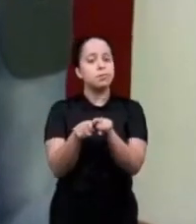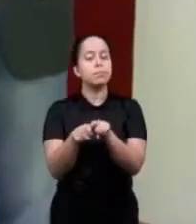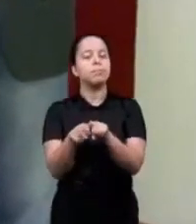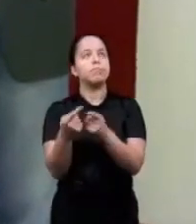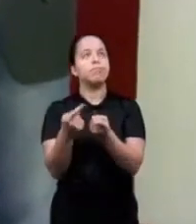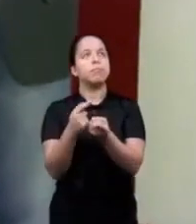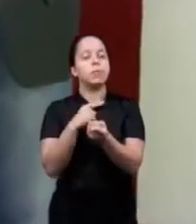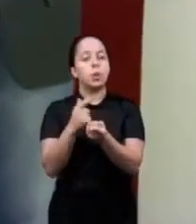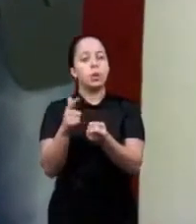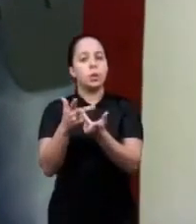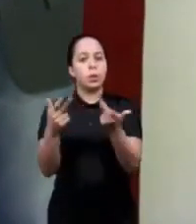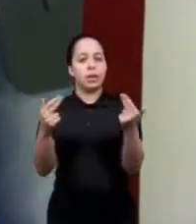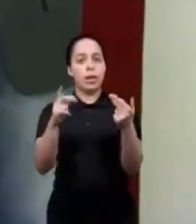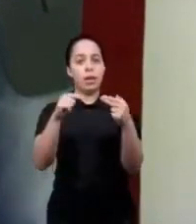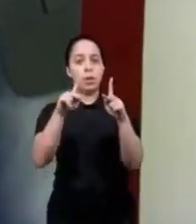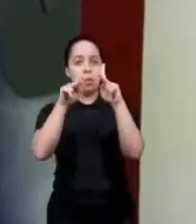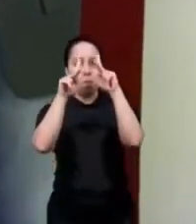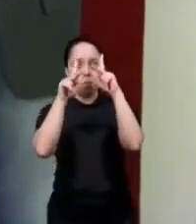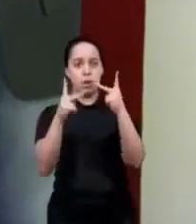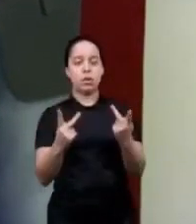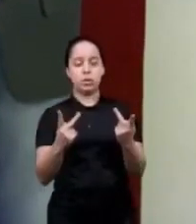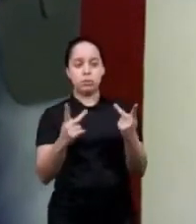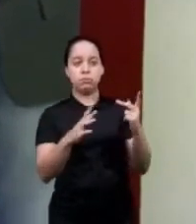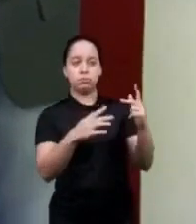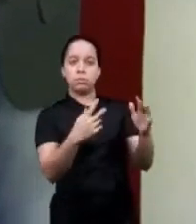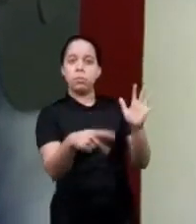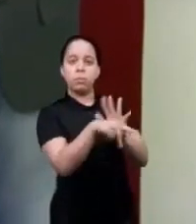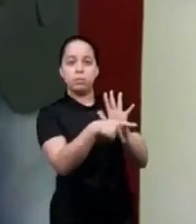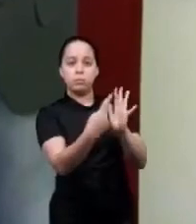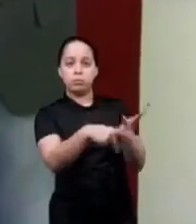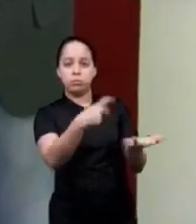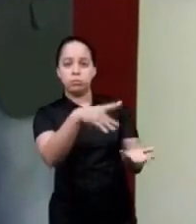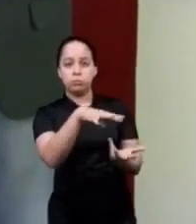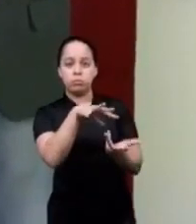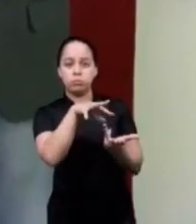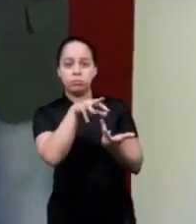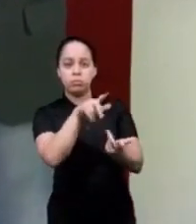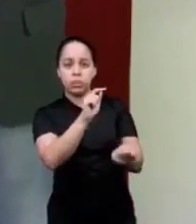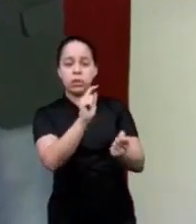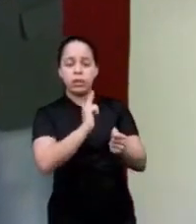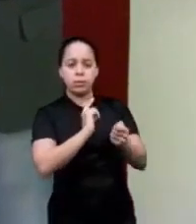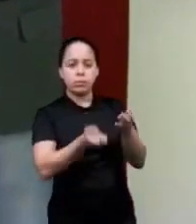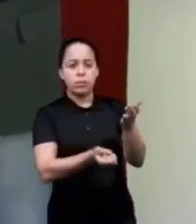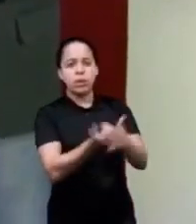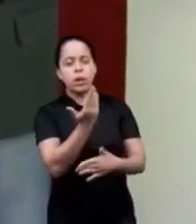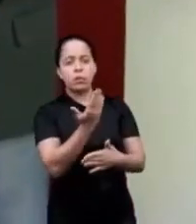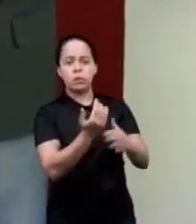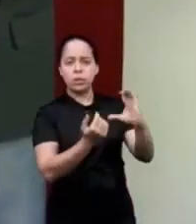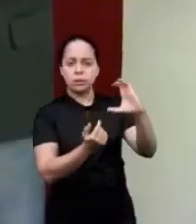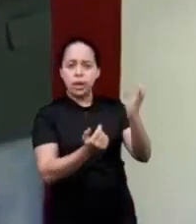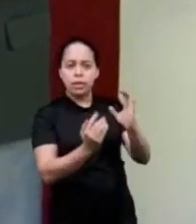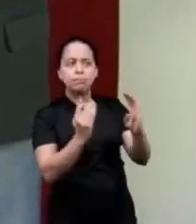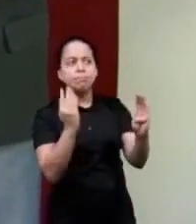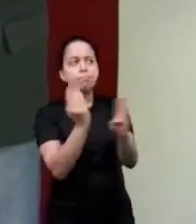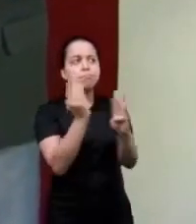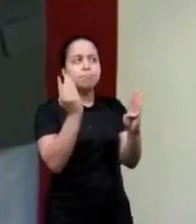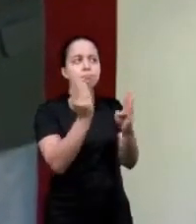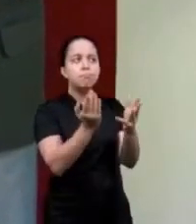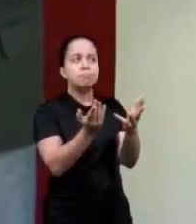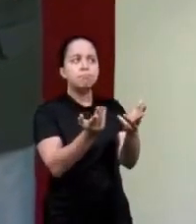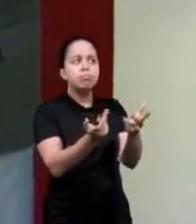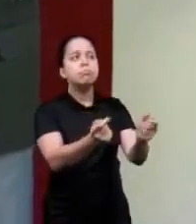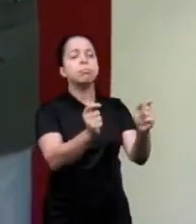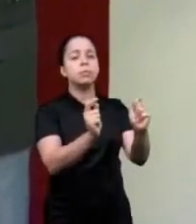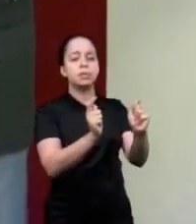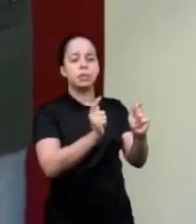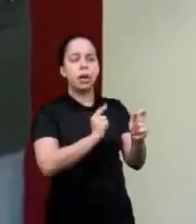one thing that is of man in the work of creation the great discoveries the science and